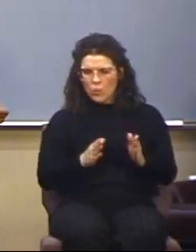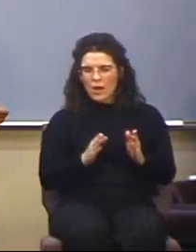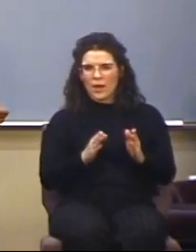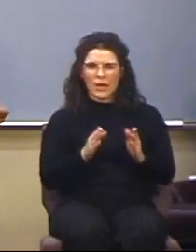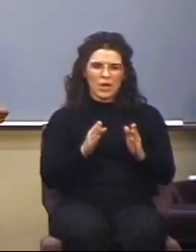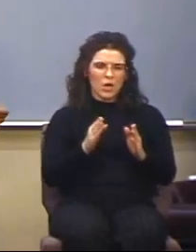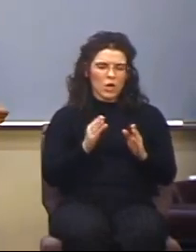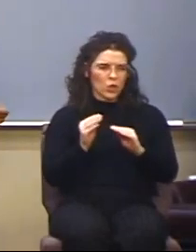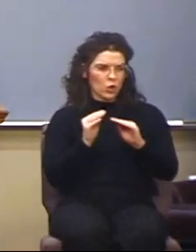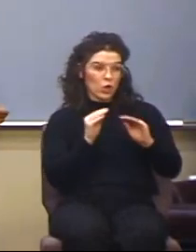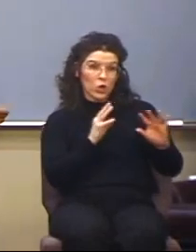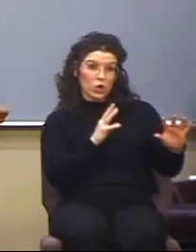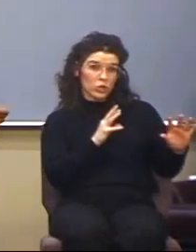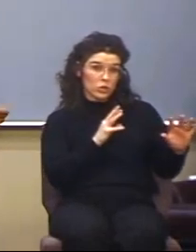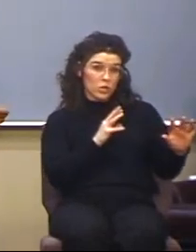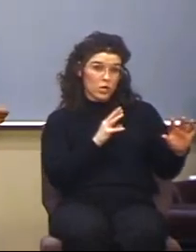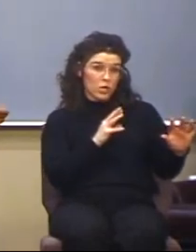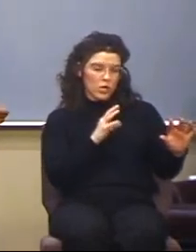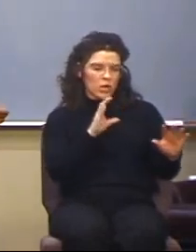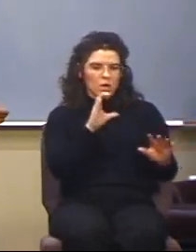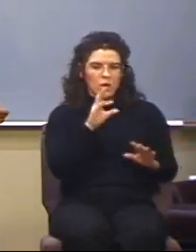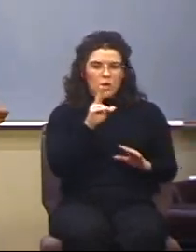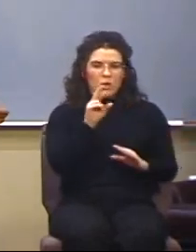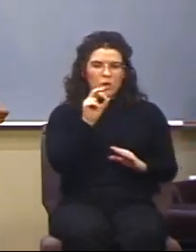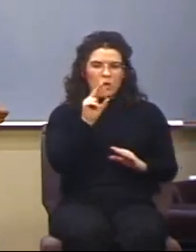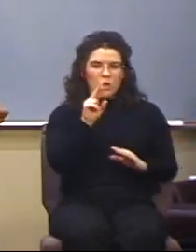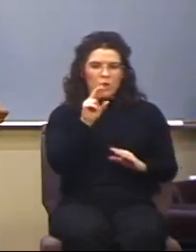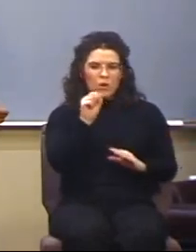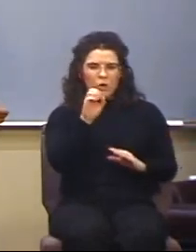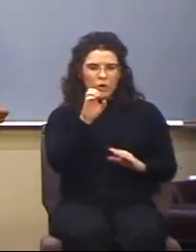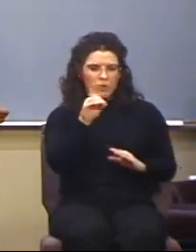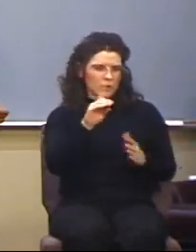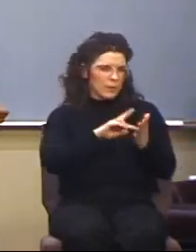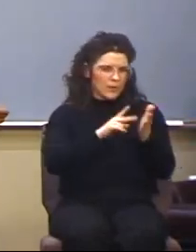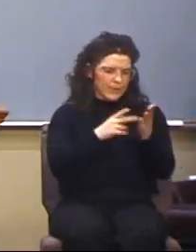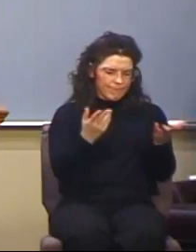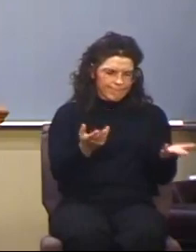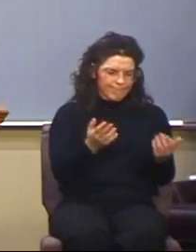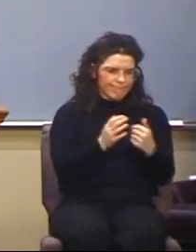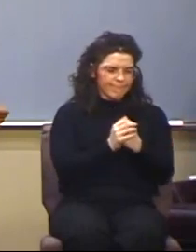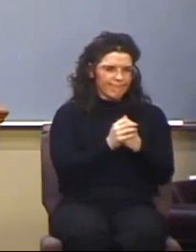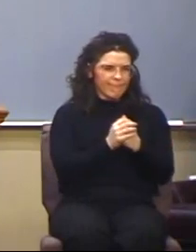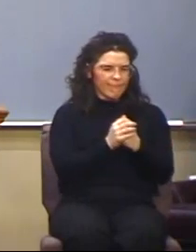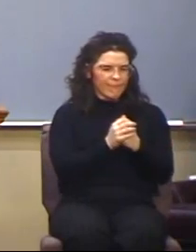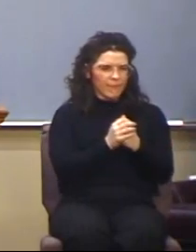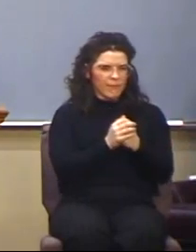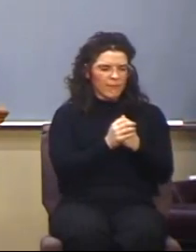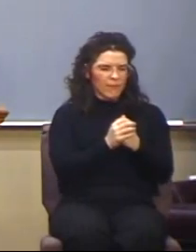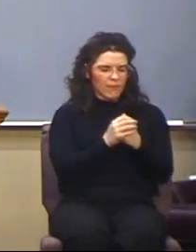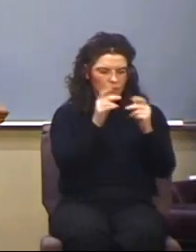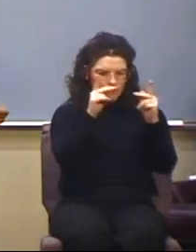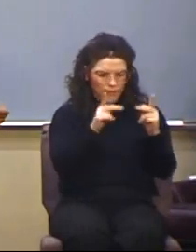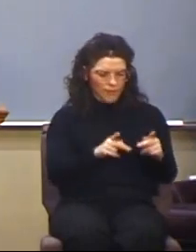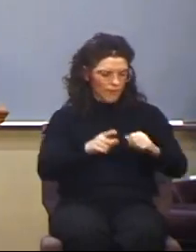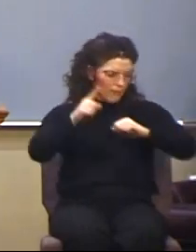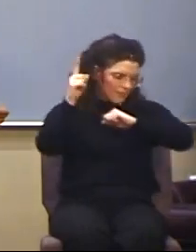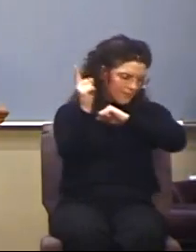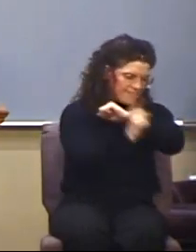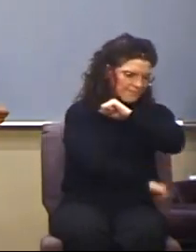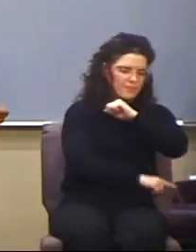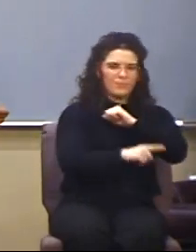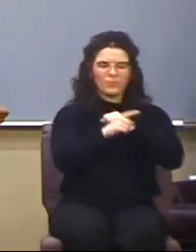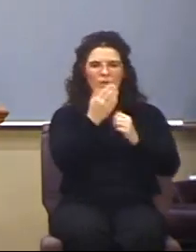curse, has to do with someone being judicially punished by the hand of God.